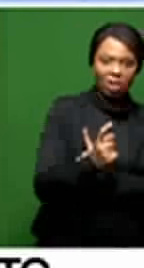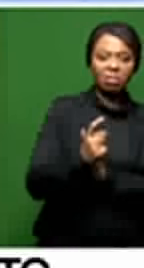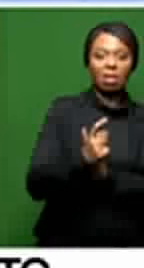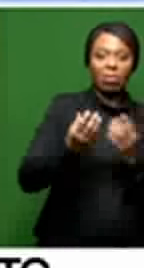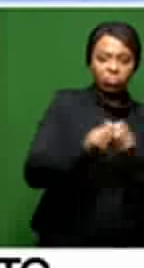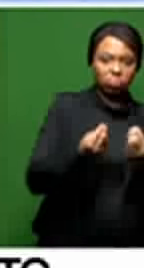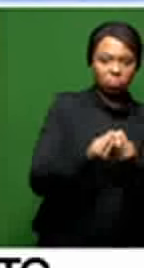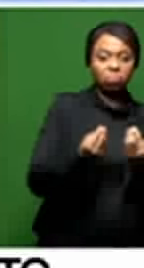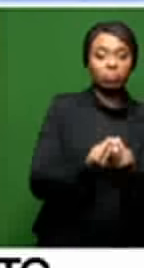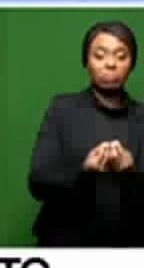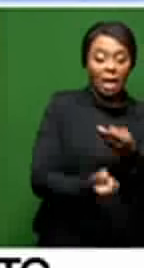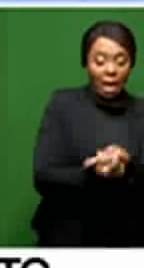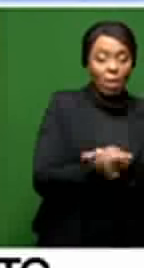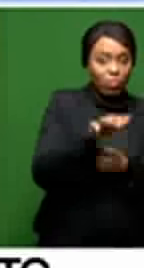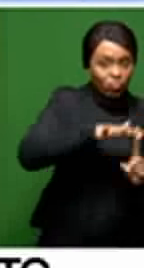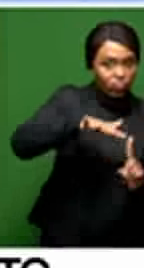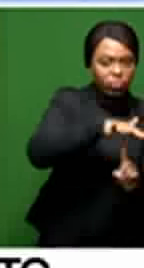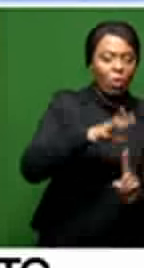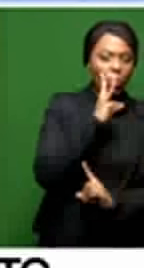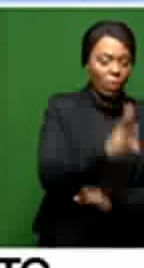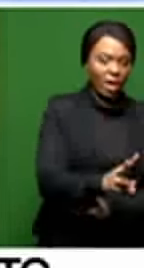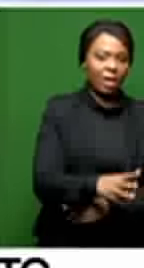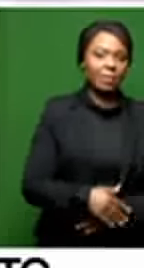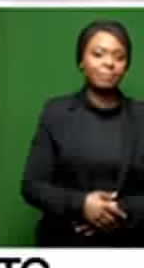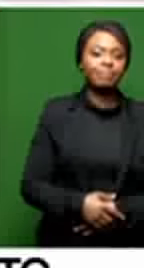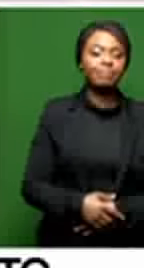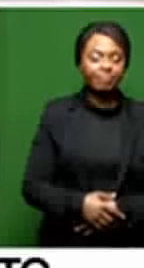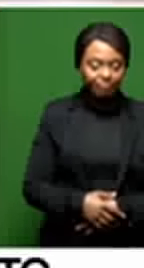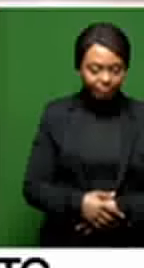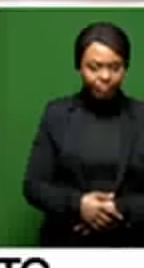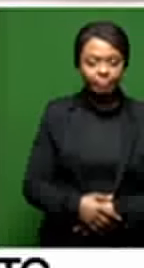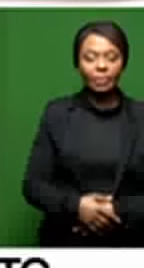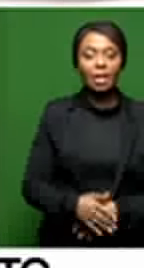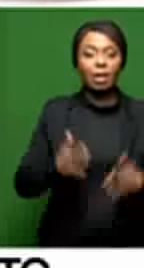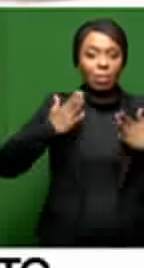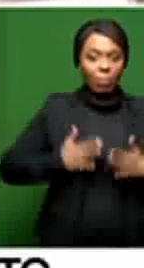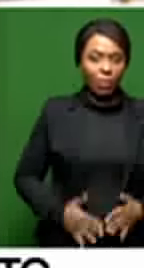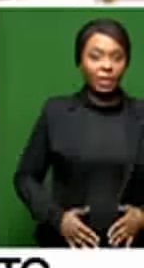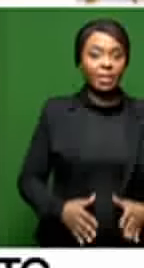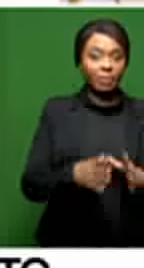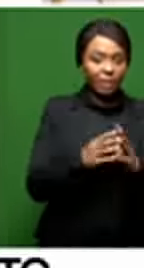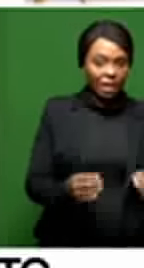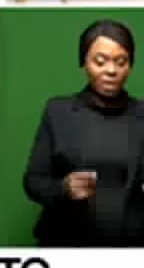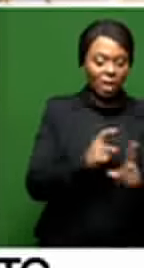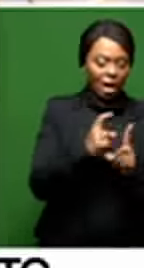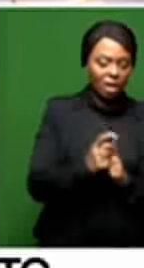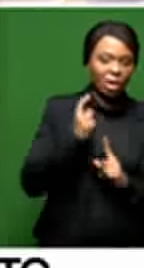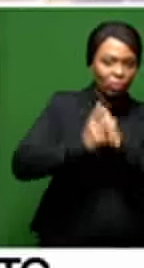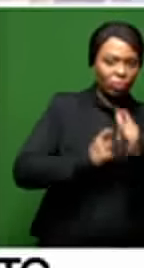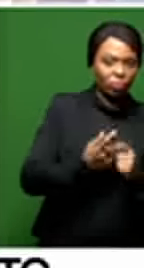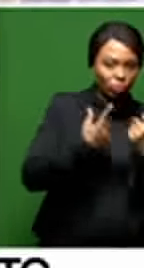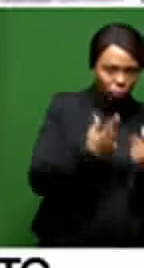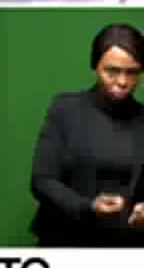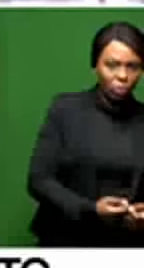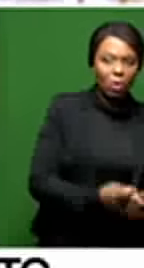will then be performed here. This will be her final stop. She will then, her body will then be taken to the old